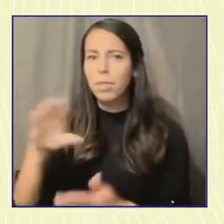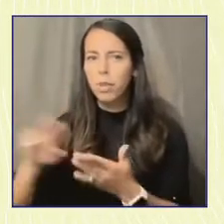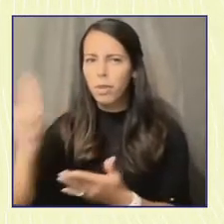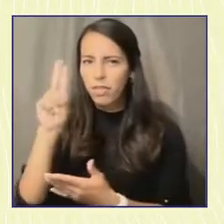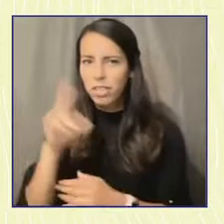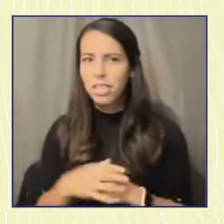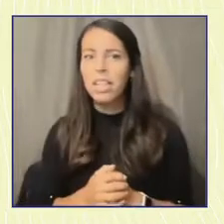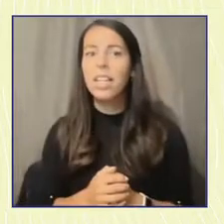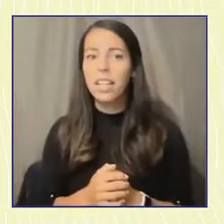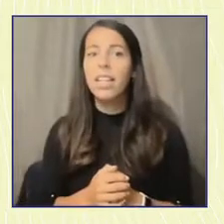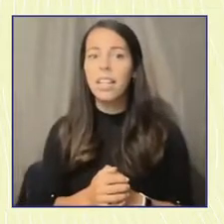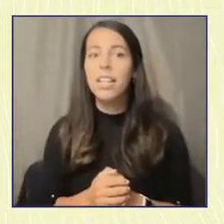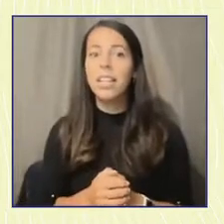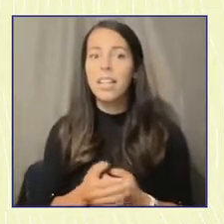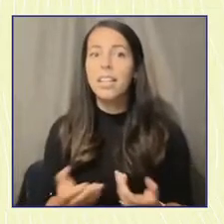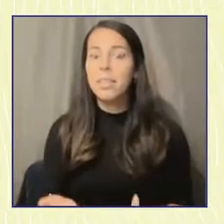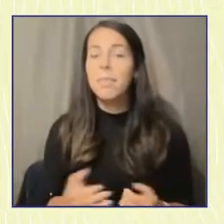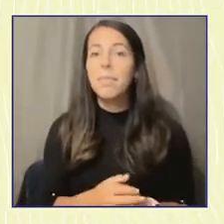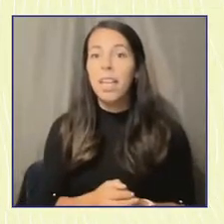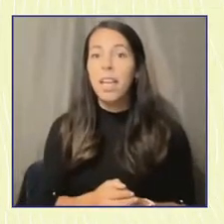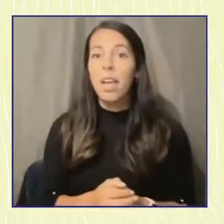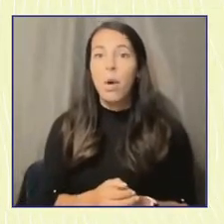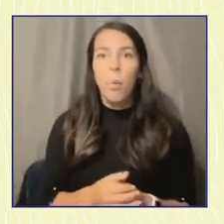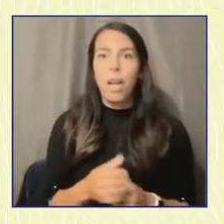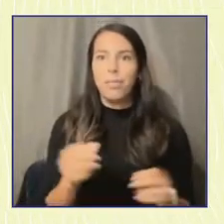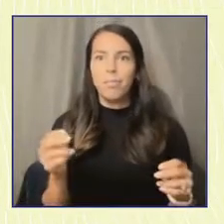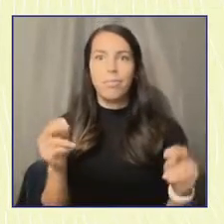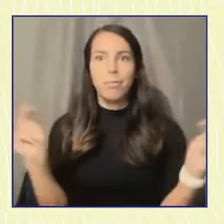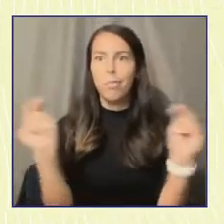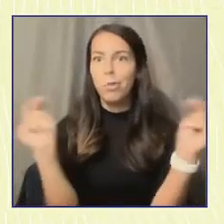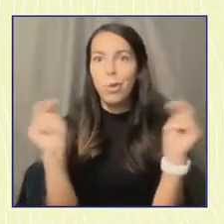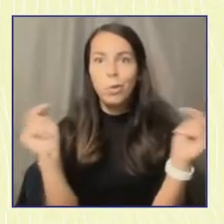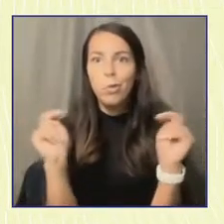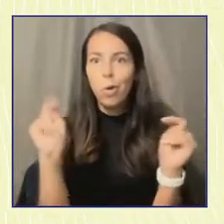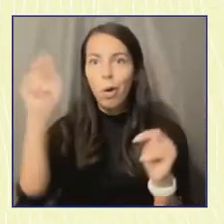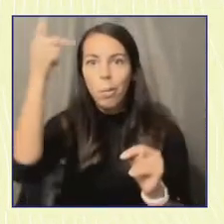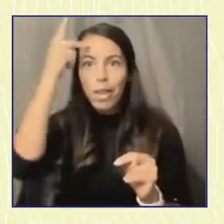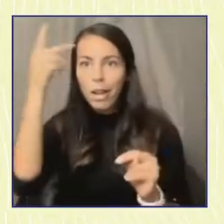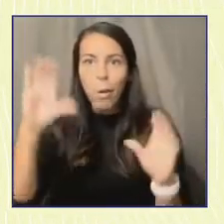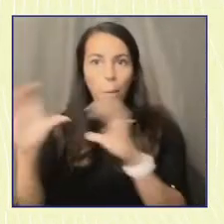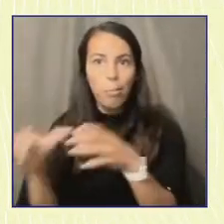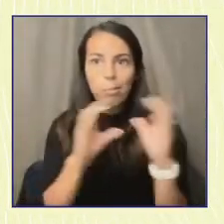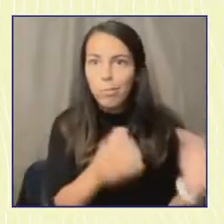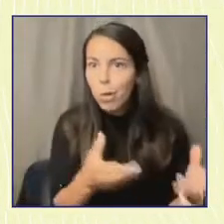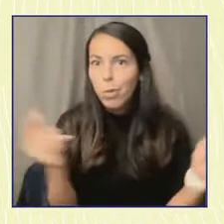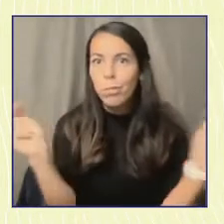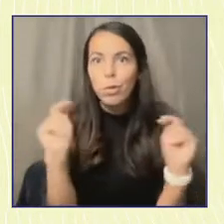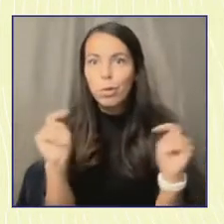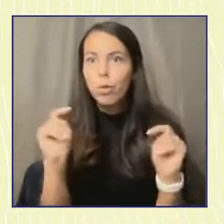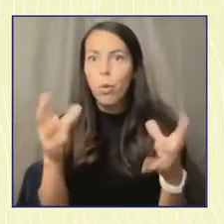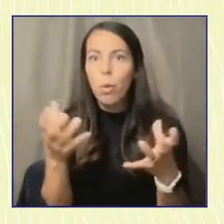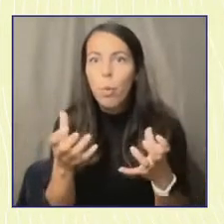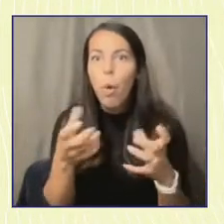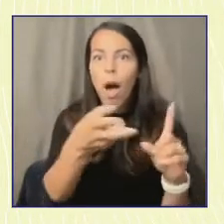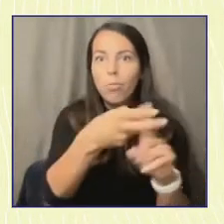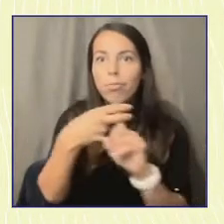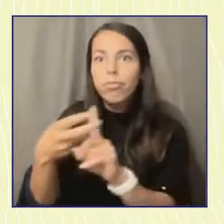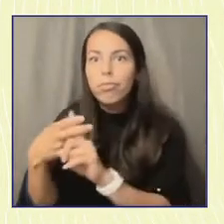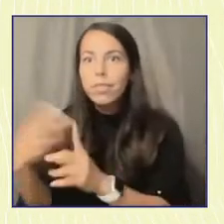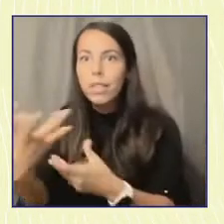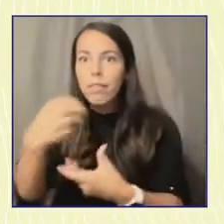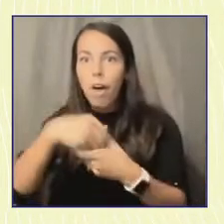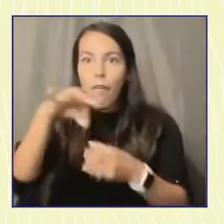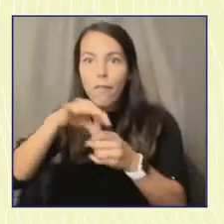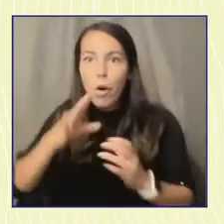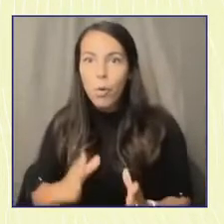nonpartisan research center focused on young people's civic development and civic engagement. We care deeply and focus